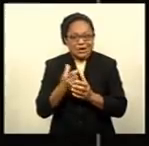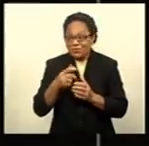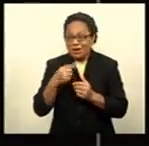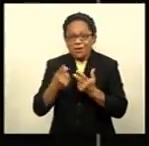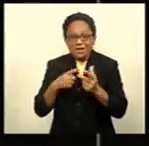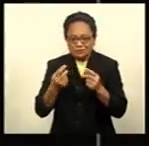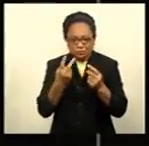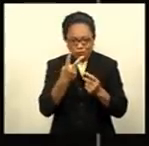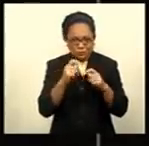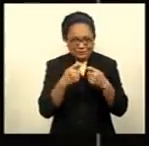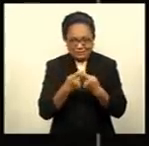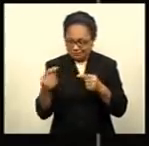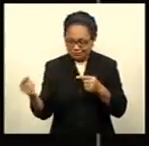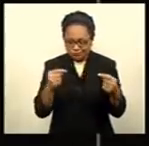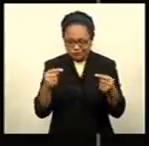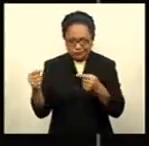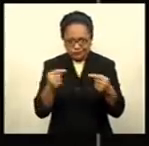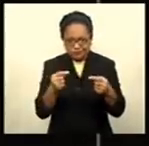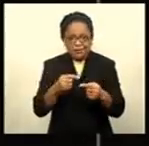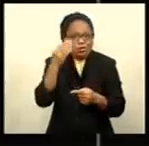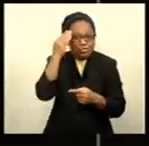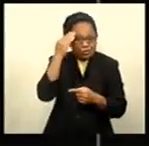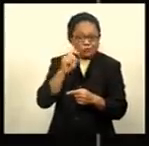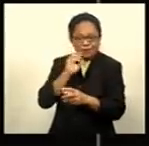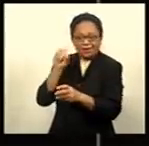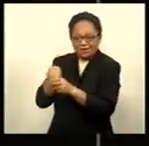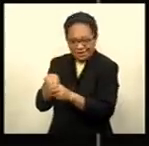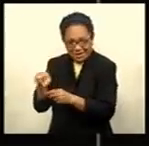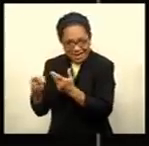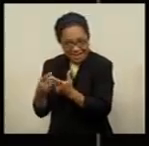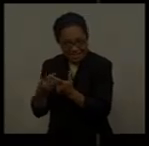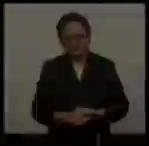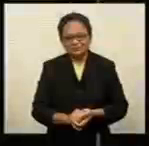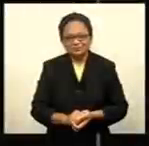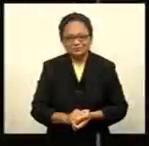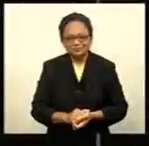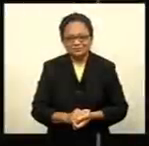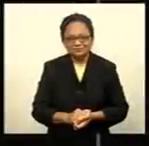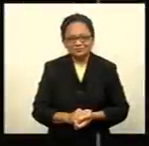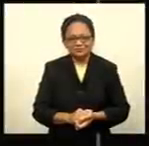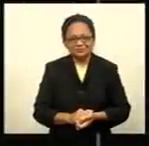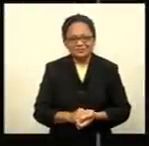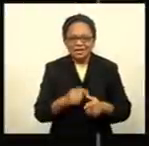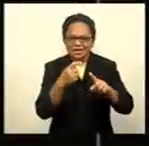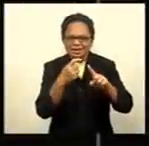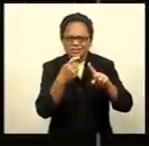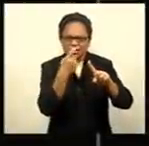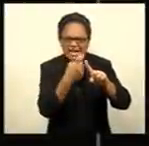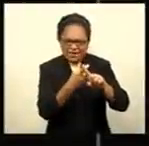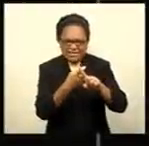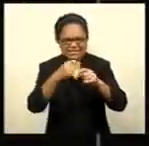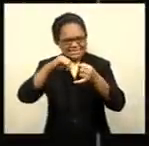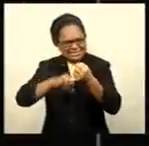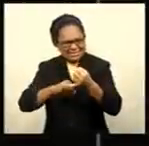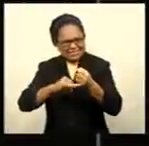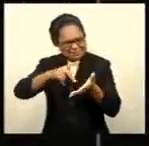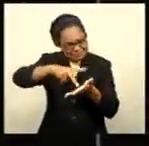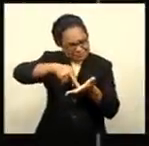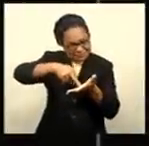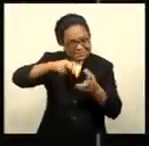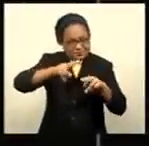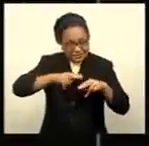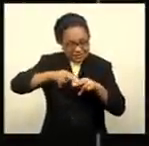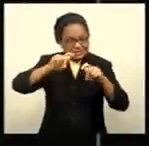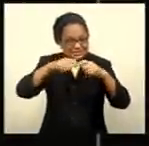City had looked to be one of the favourites to land the forward. The Kaiviti Siltales players and management,